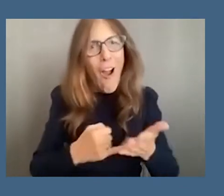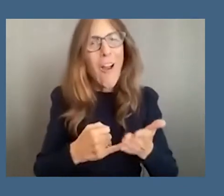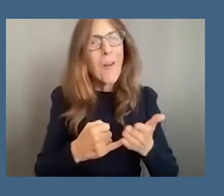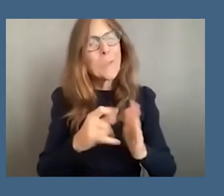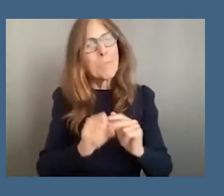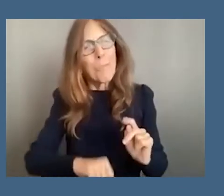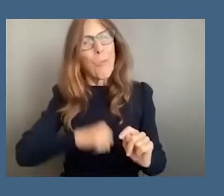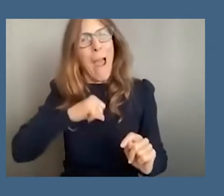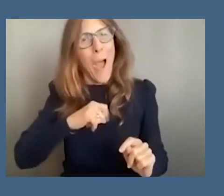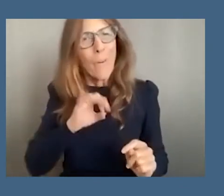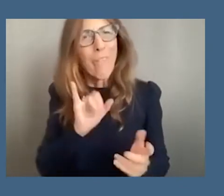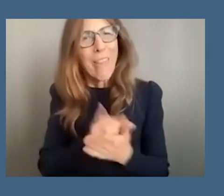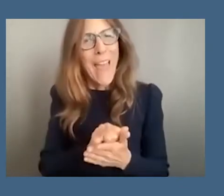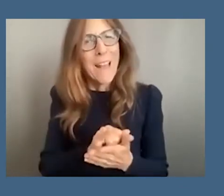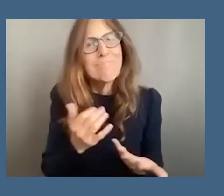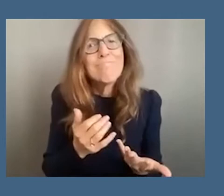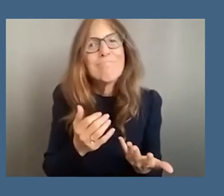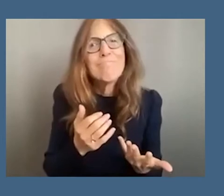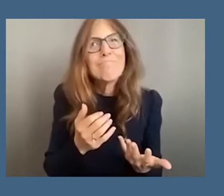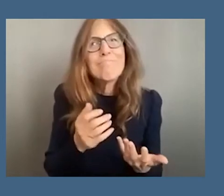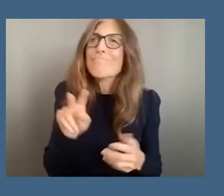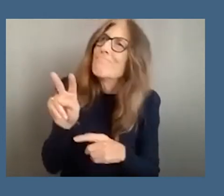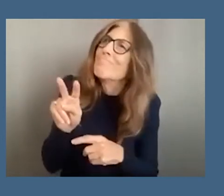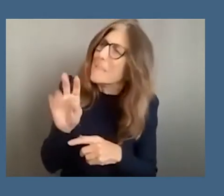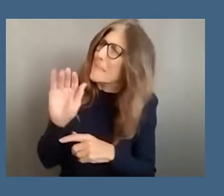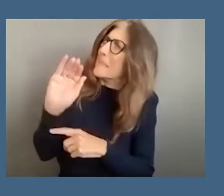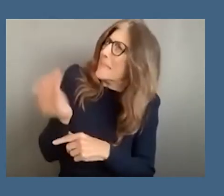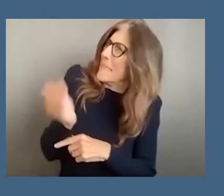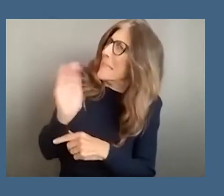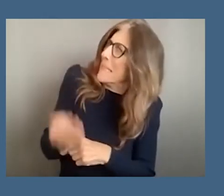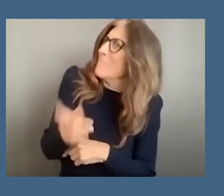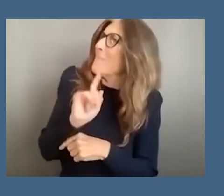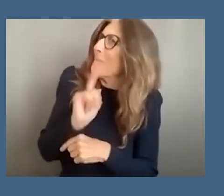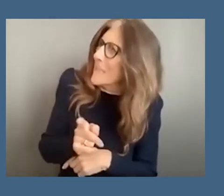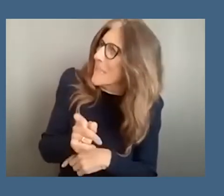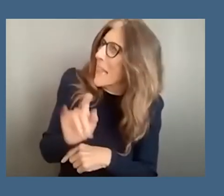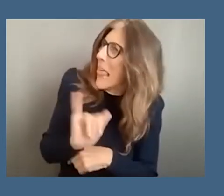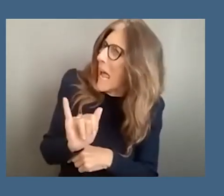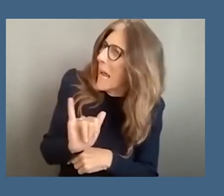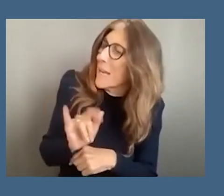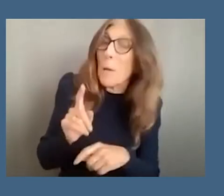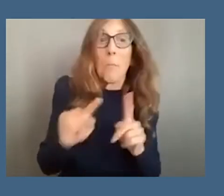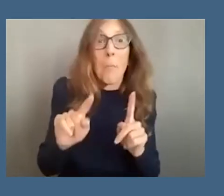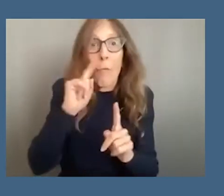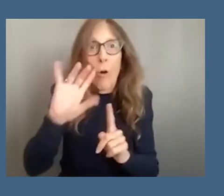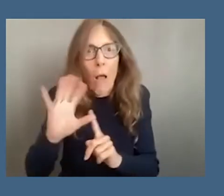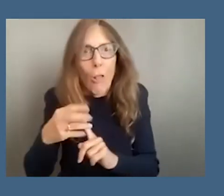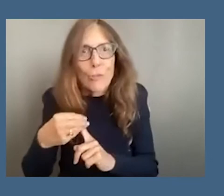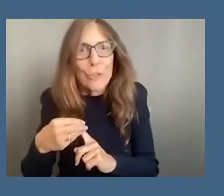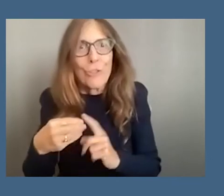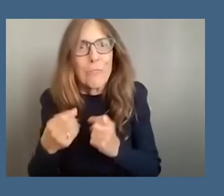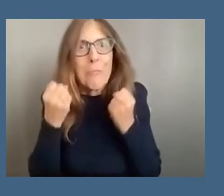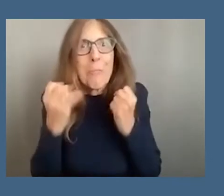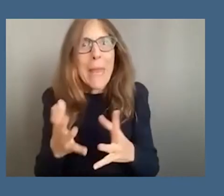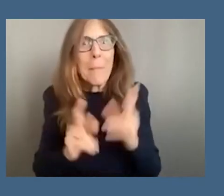pride in the fact that it seemed real like but but in a cultural setting where many people